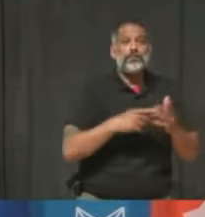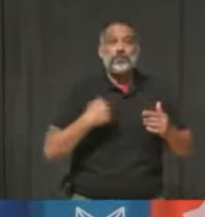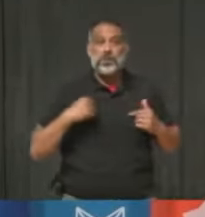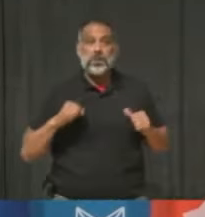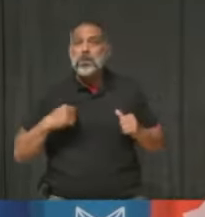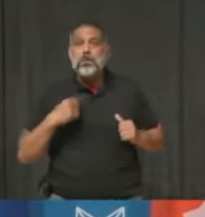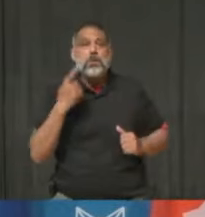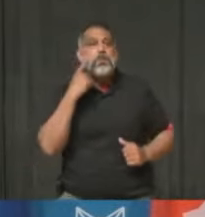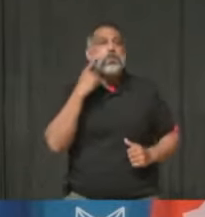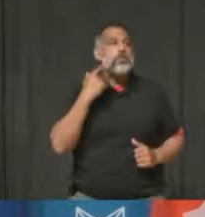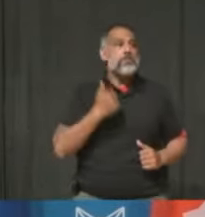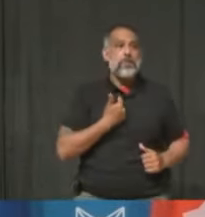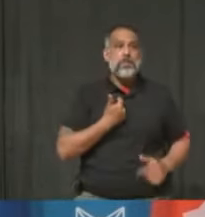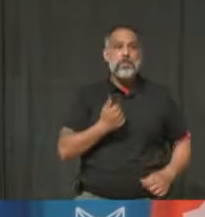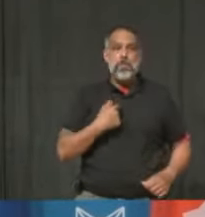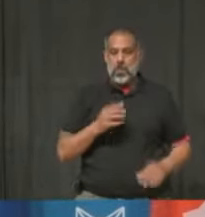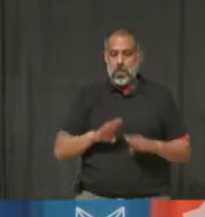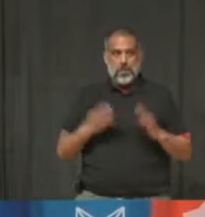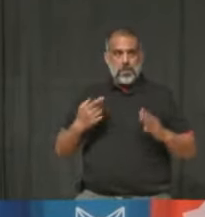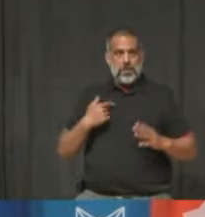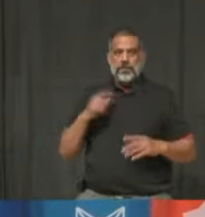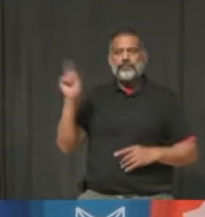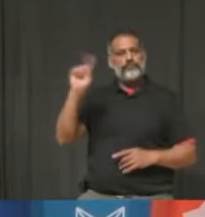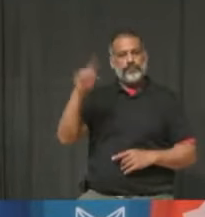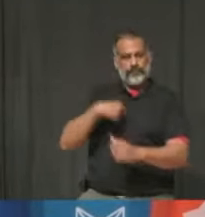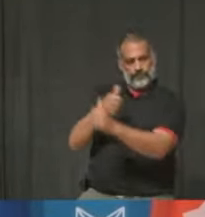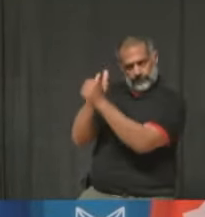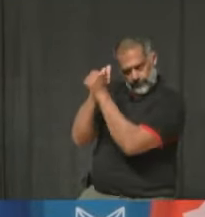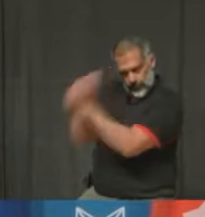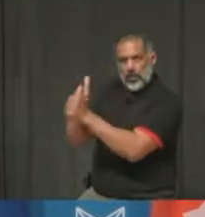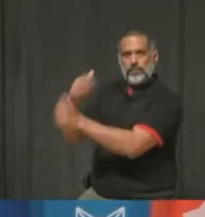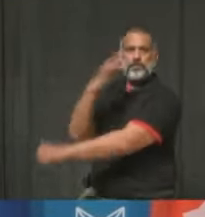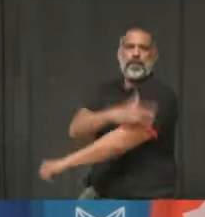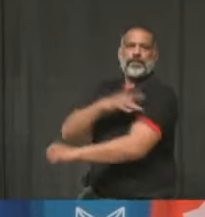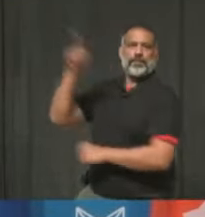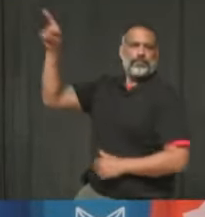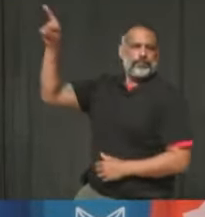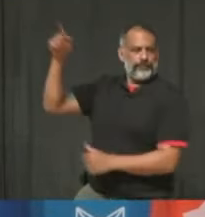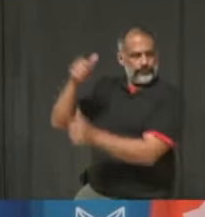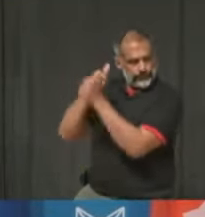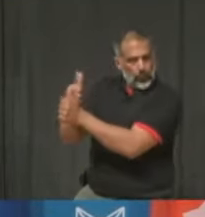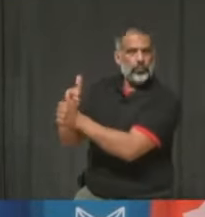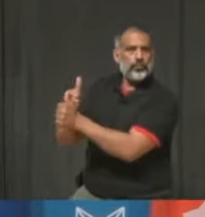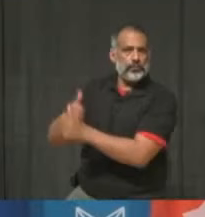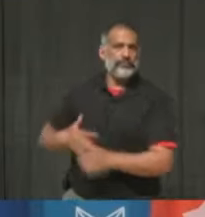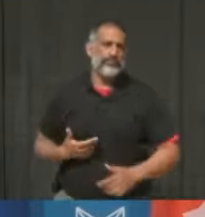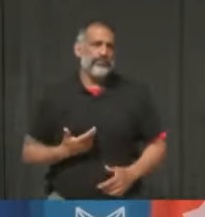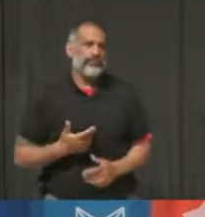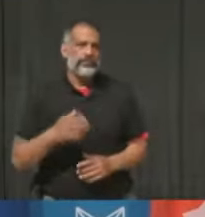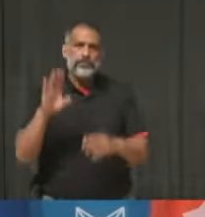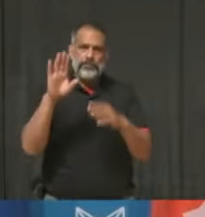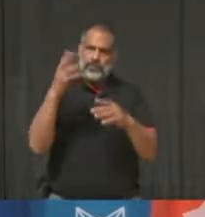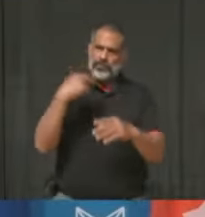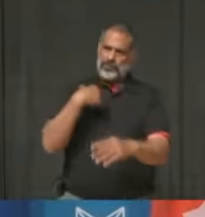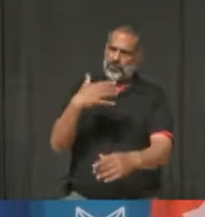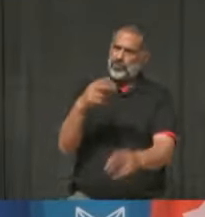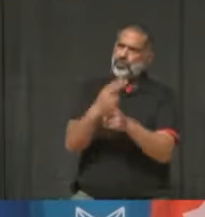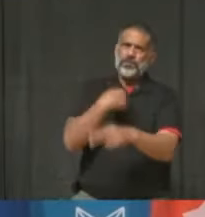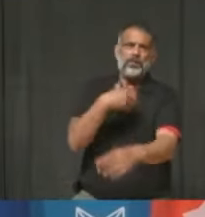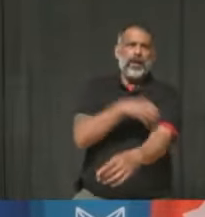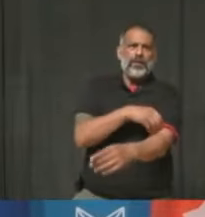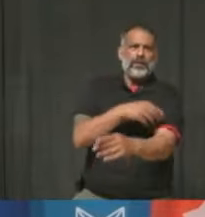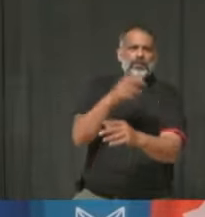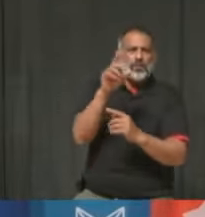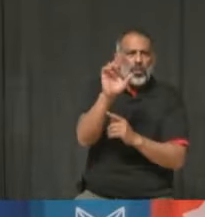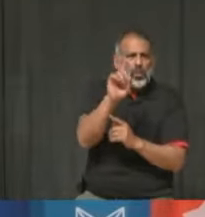closed, per se. So I think that's something that we would, I mean, just in the interest of both illegal as